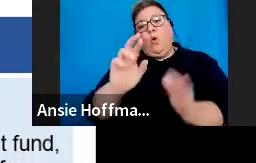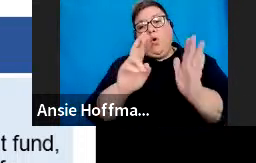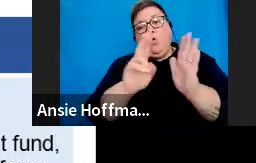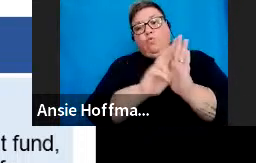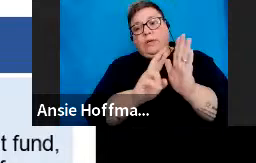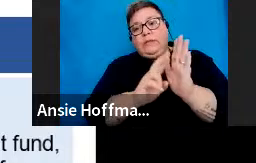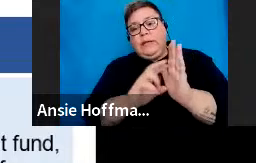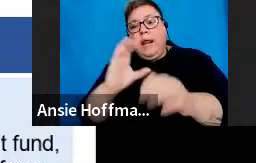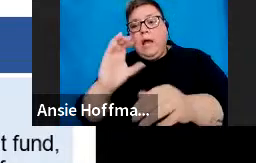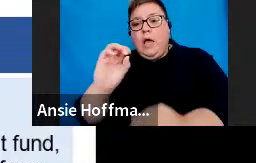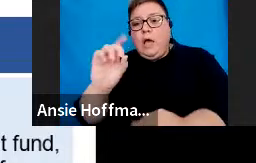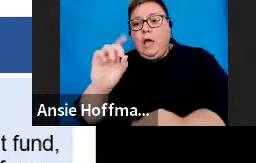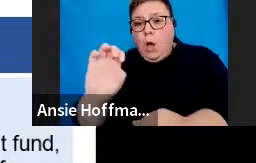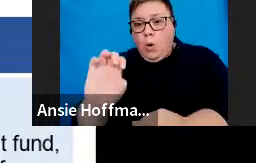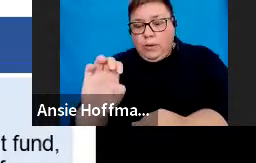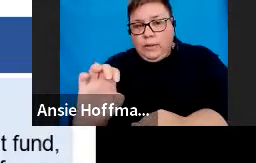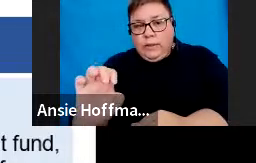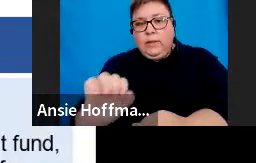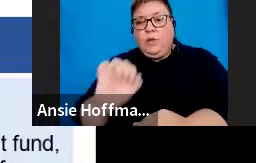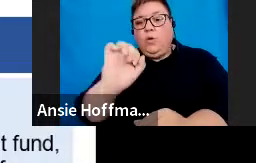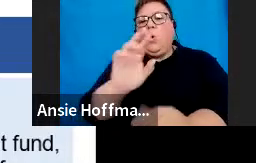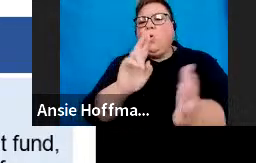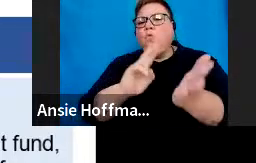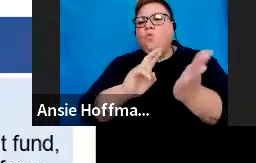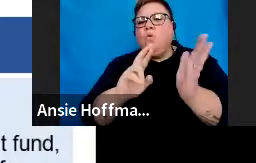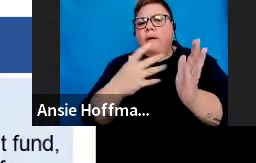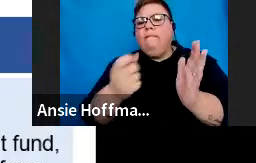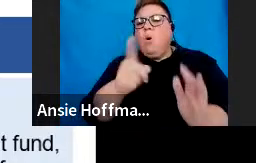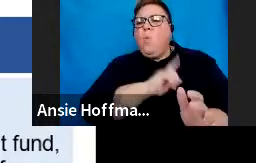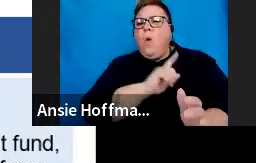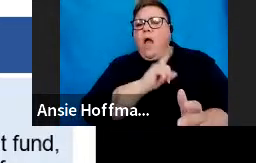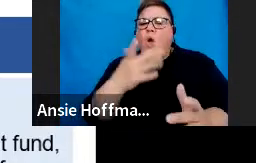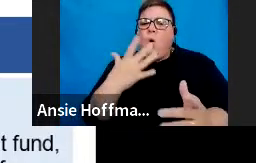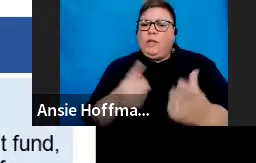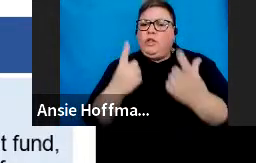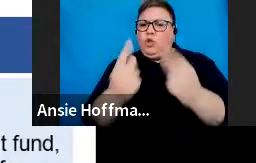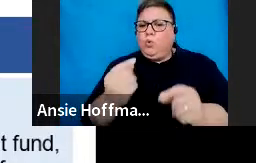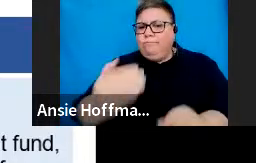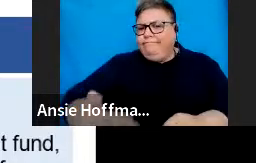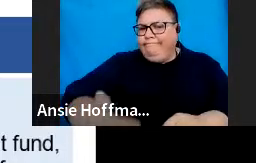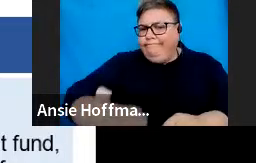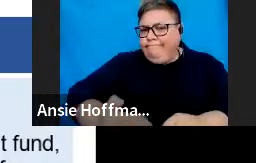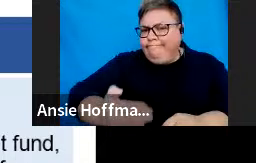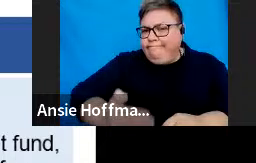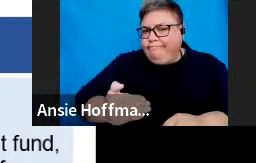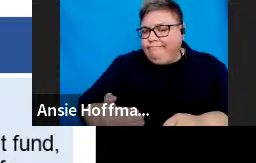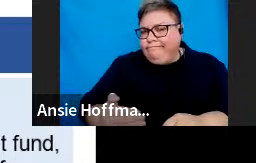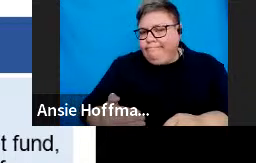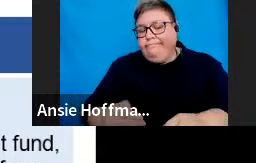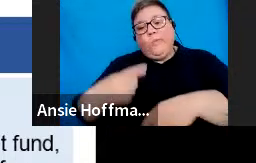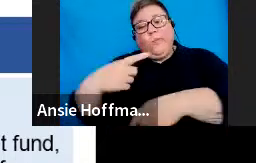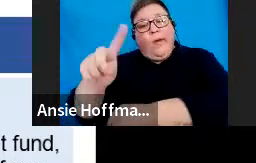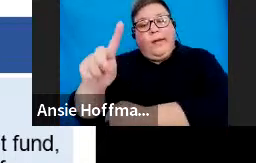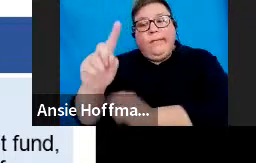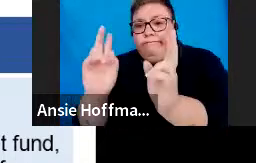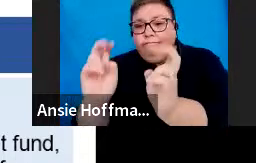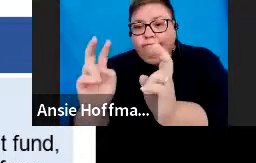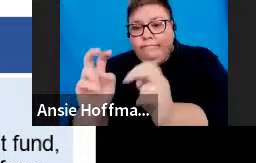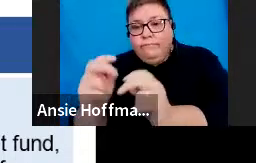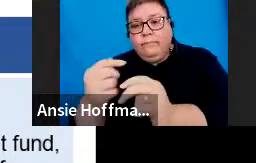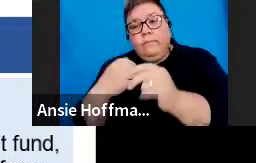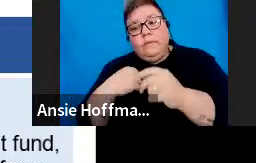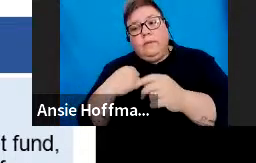e-filing, a reason can be selected. So, there you've got your description. Say, for example, one is death before